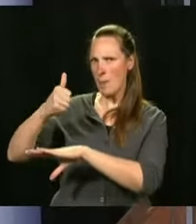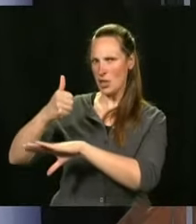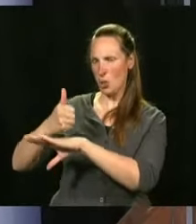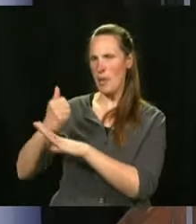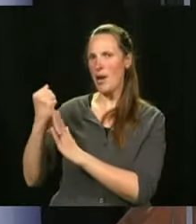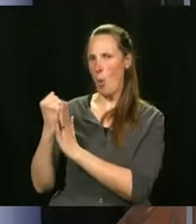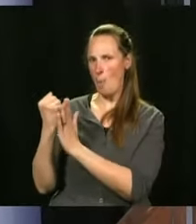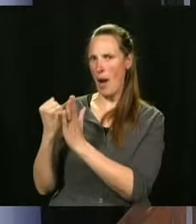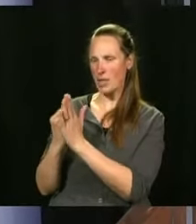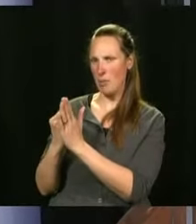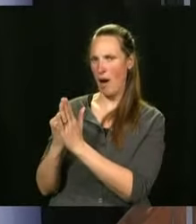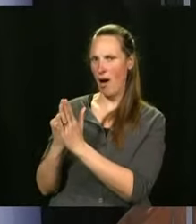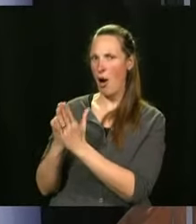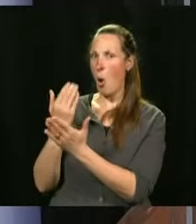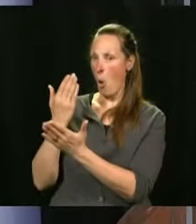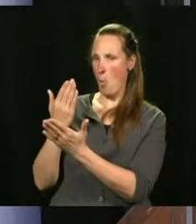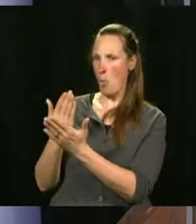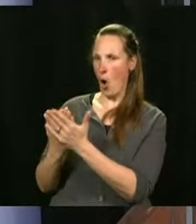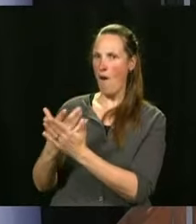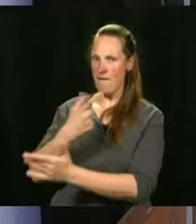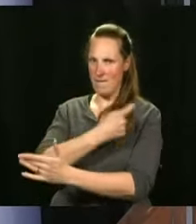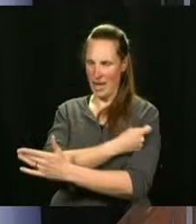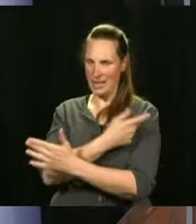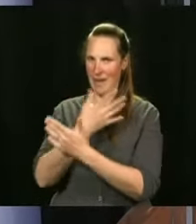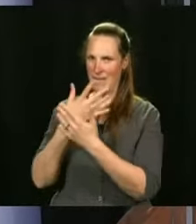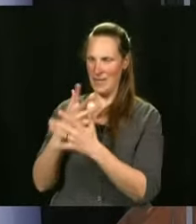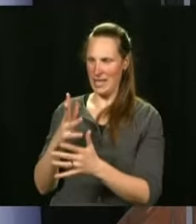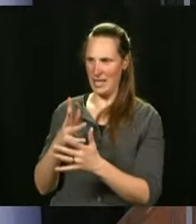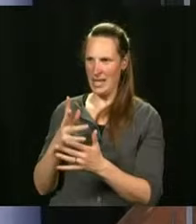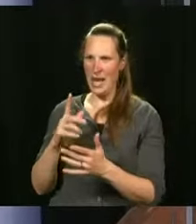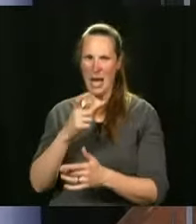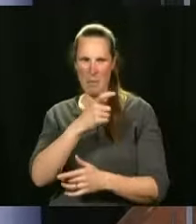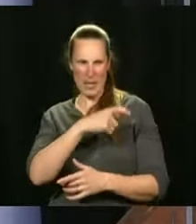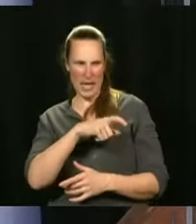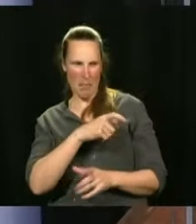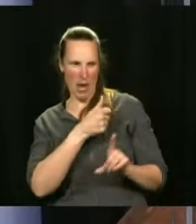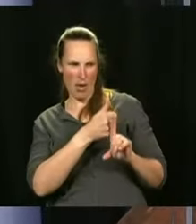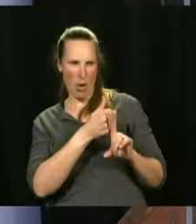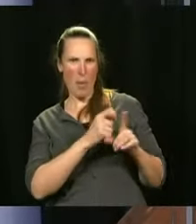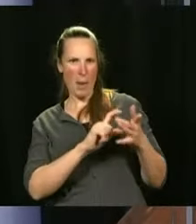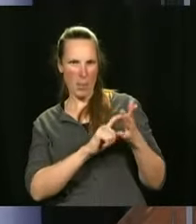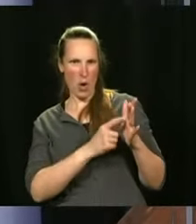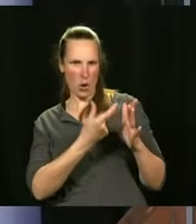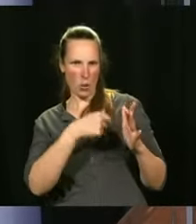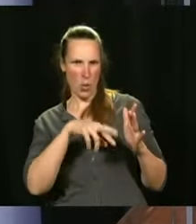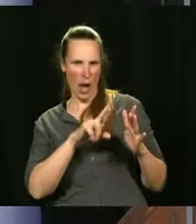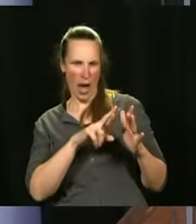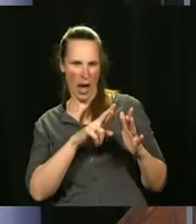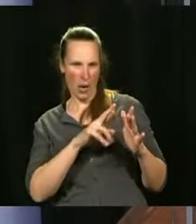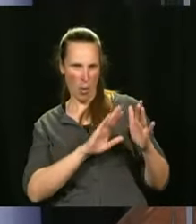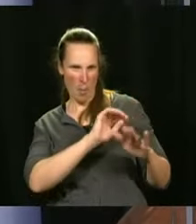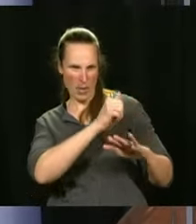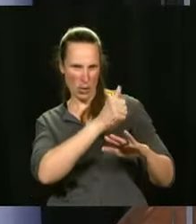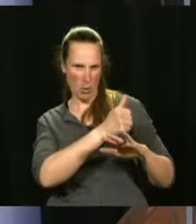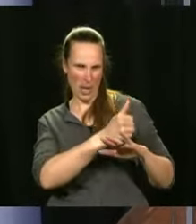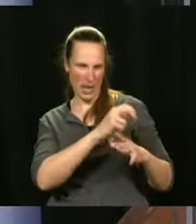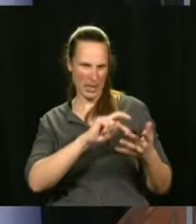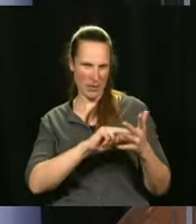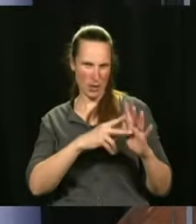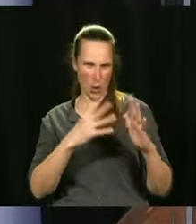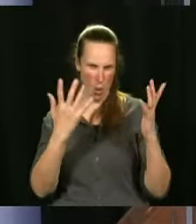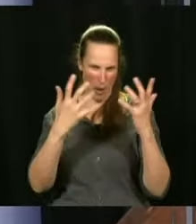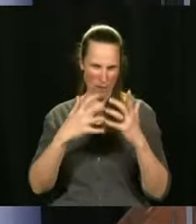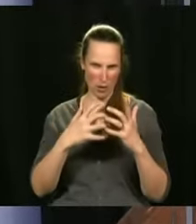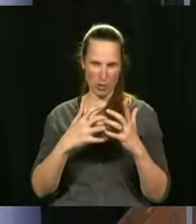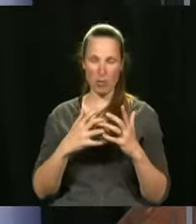that quebec will have digital proof does that fit into well people are working together yes people are working